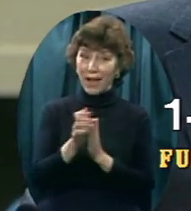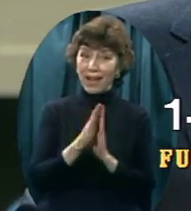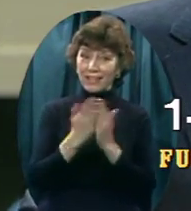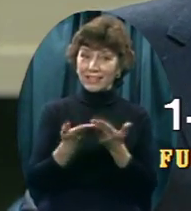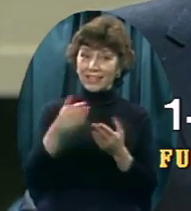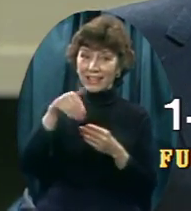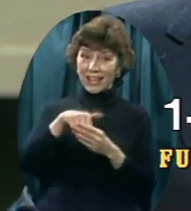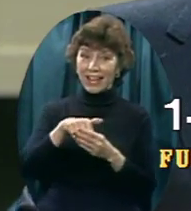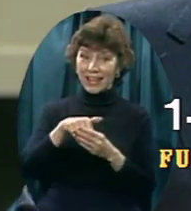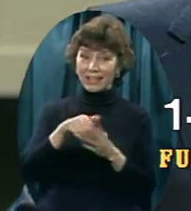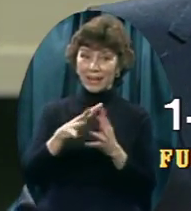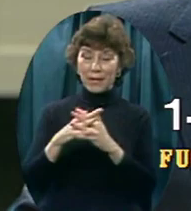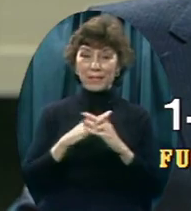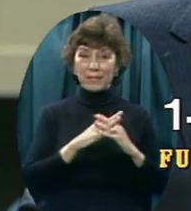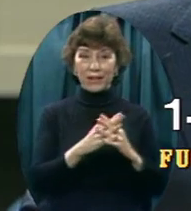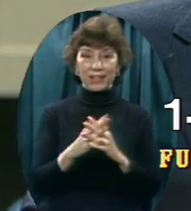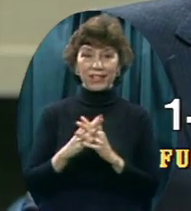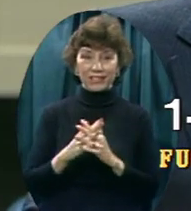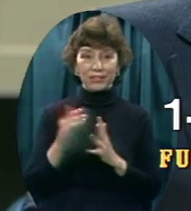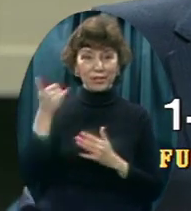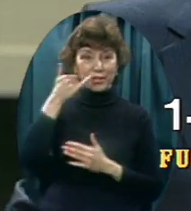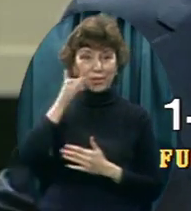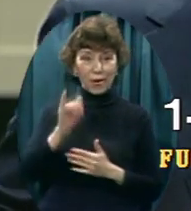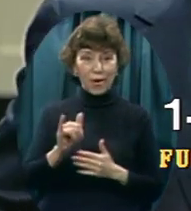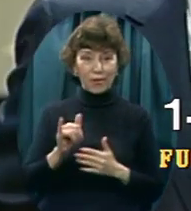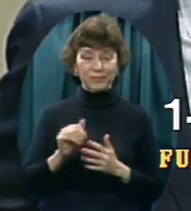the Fundamentalist Journal. Someone's waiting for your call.